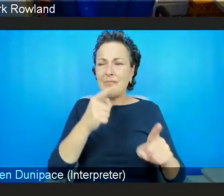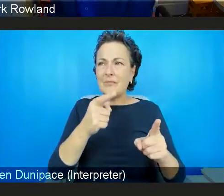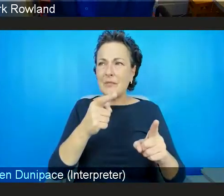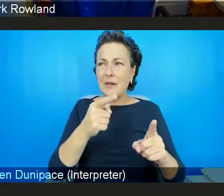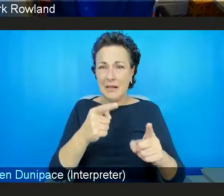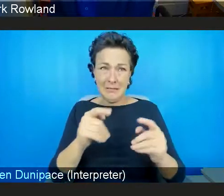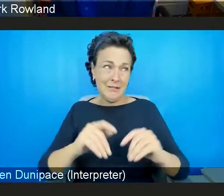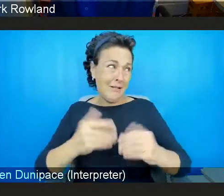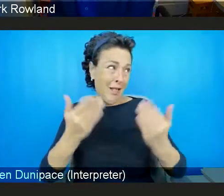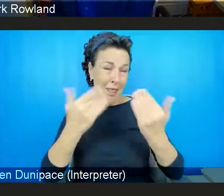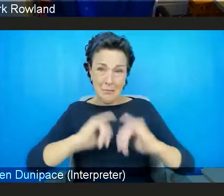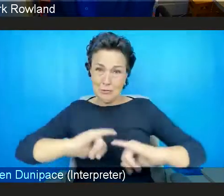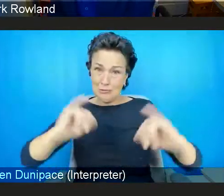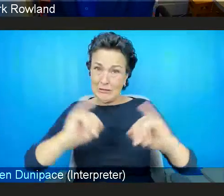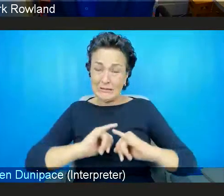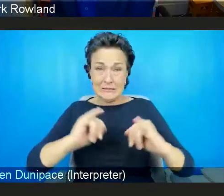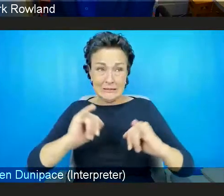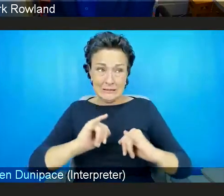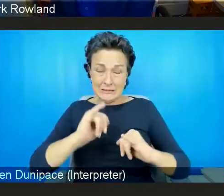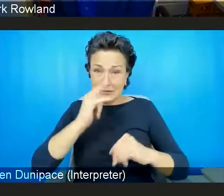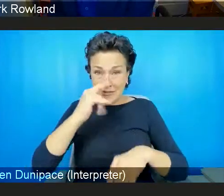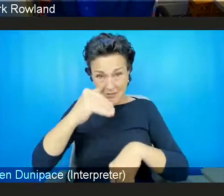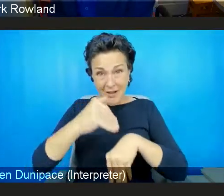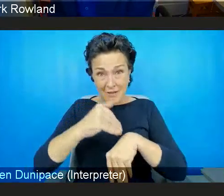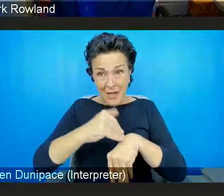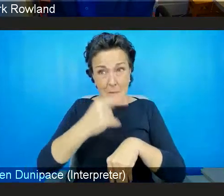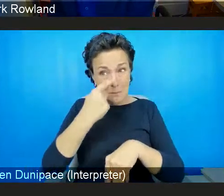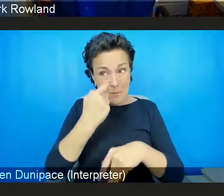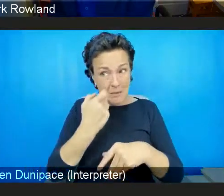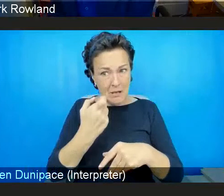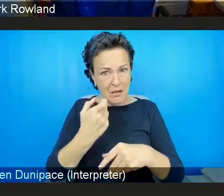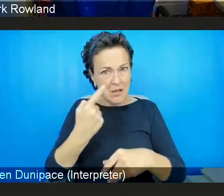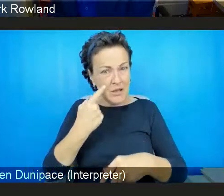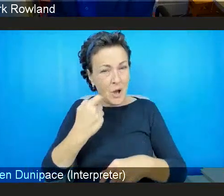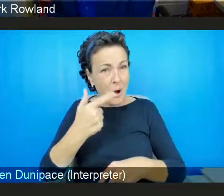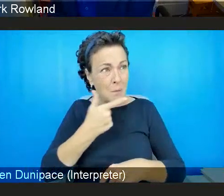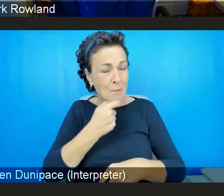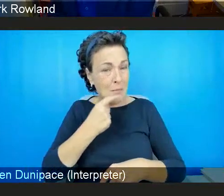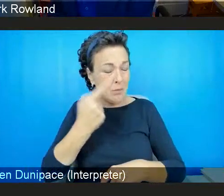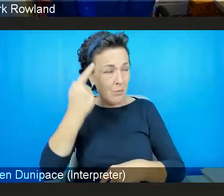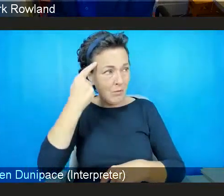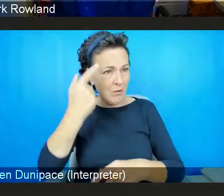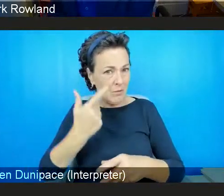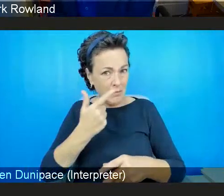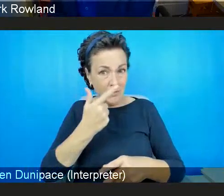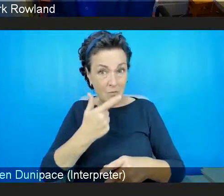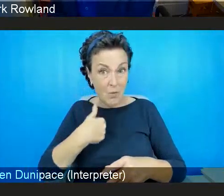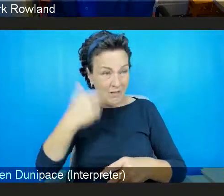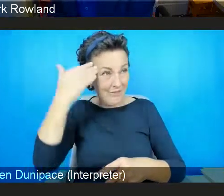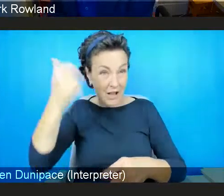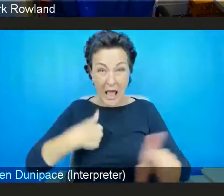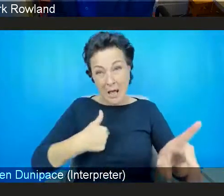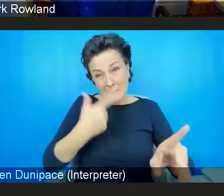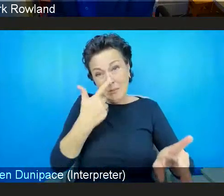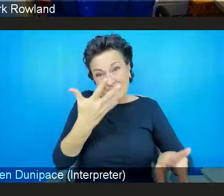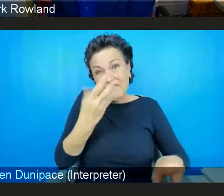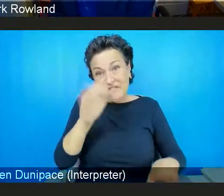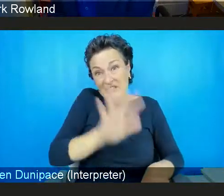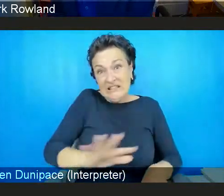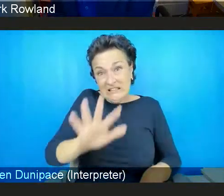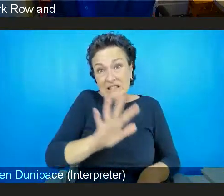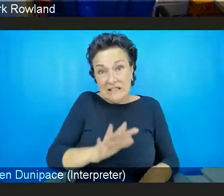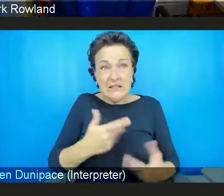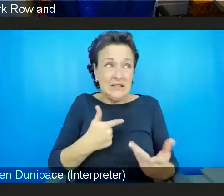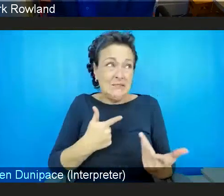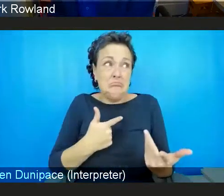manifest itself in a lot of young people, you know, because the likes of me in my 50s, I